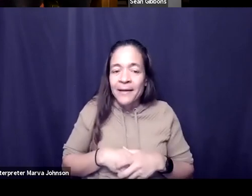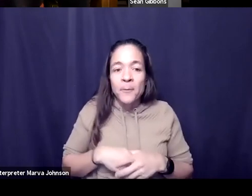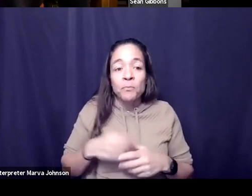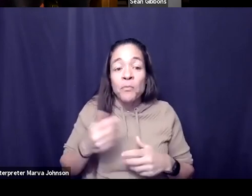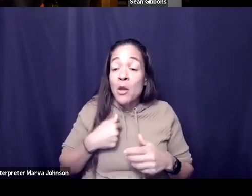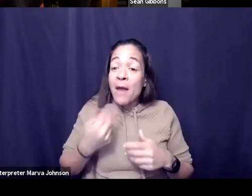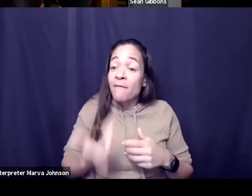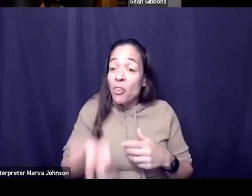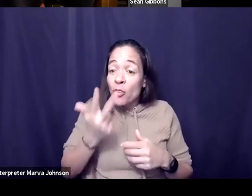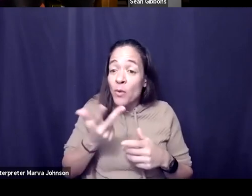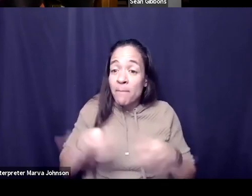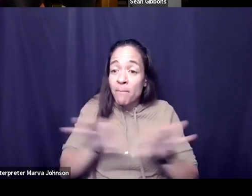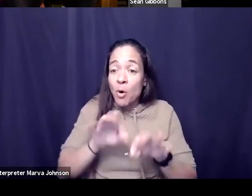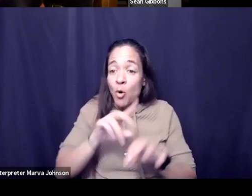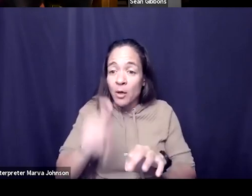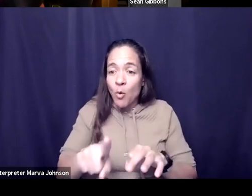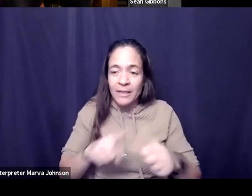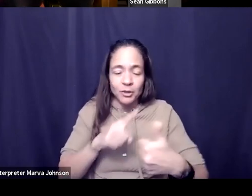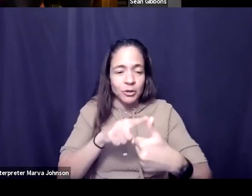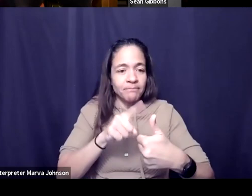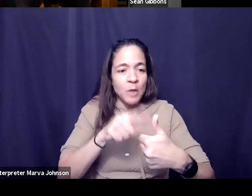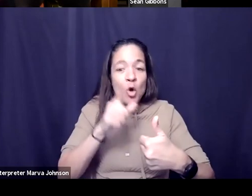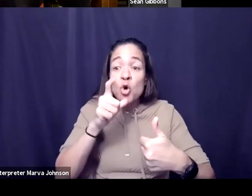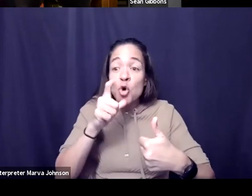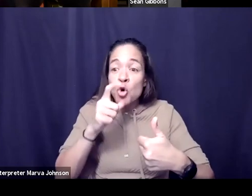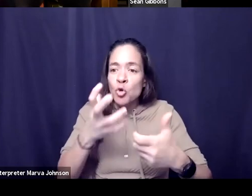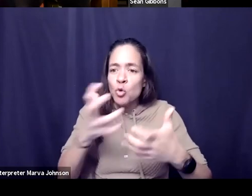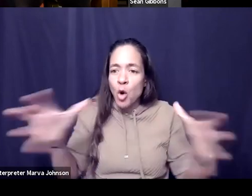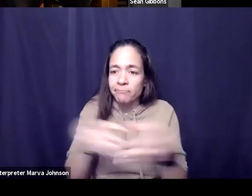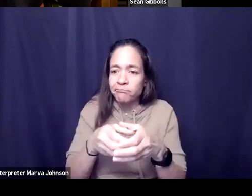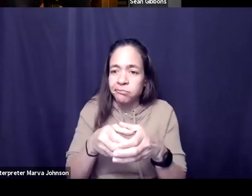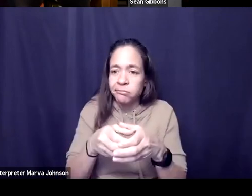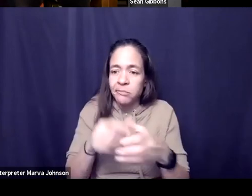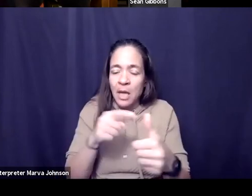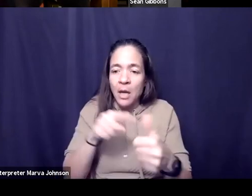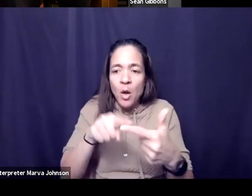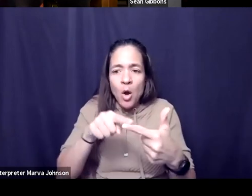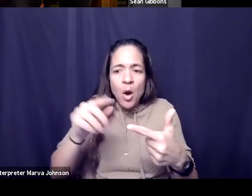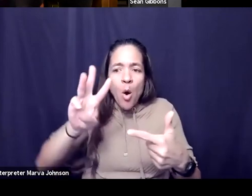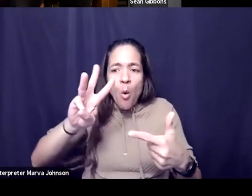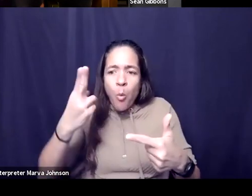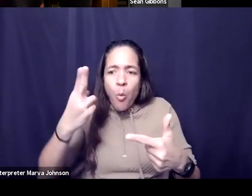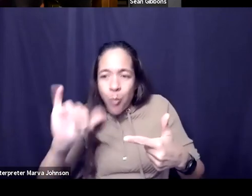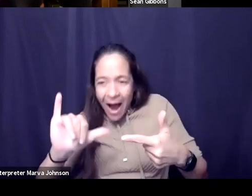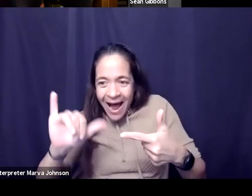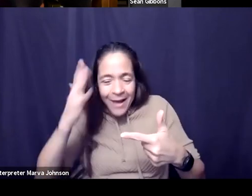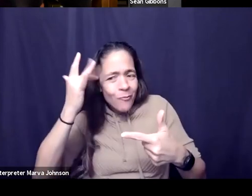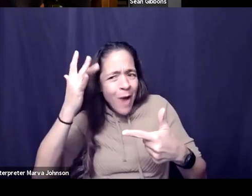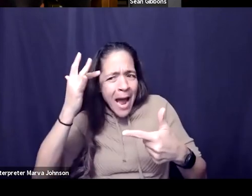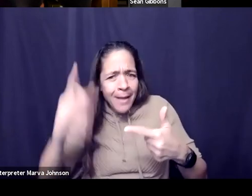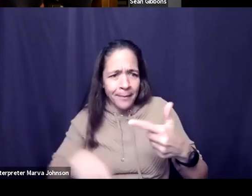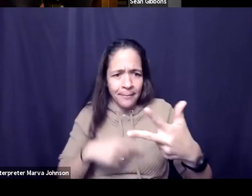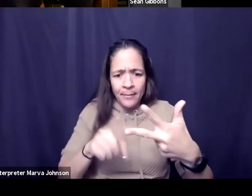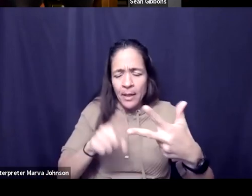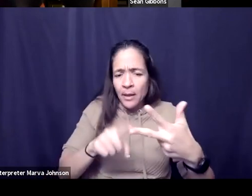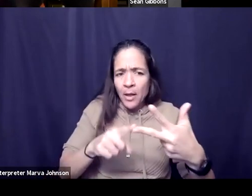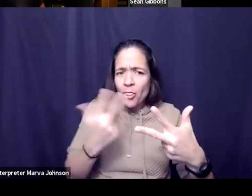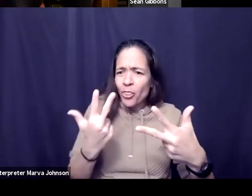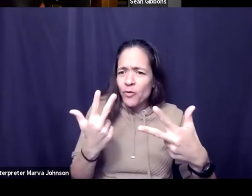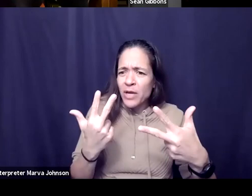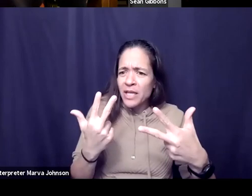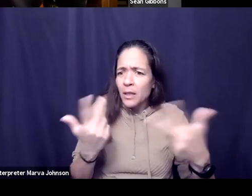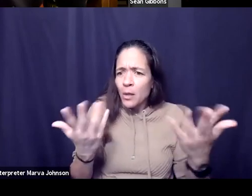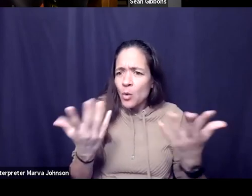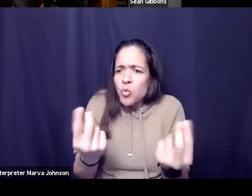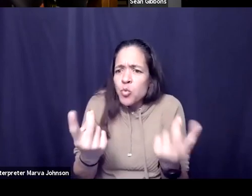one who do you want to bring together two why are you going to come together and three what are you going to do together uh